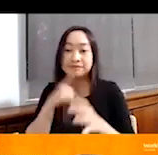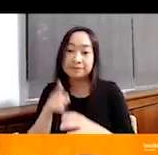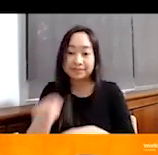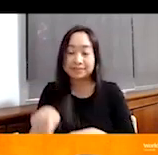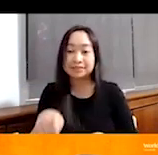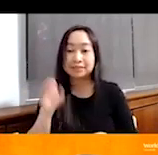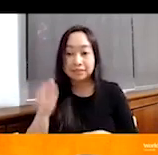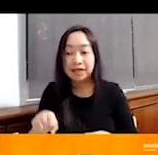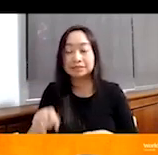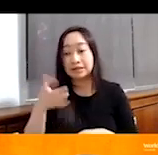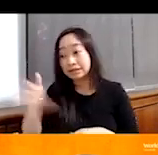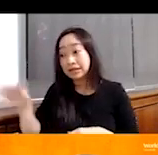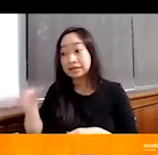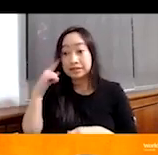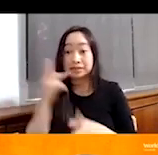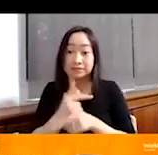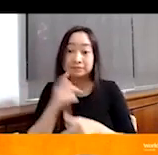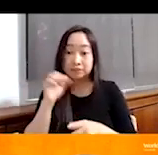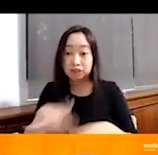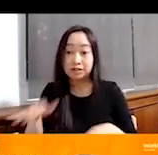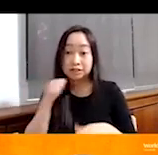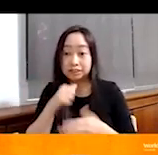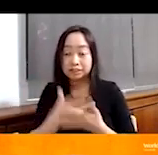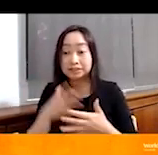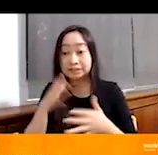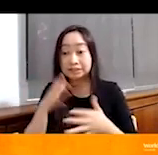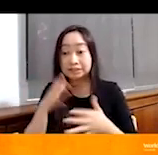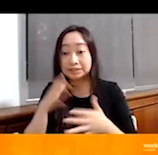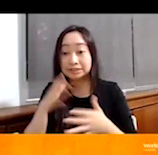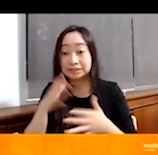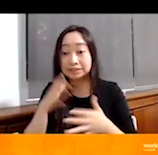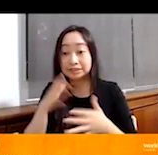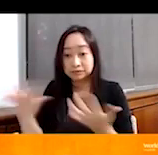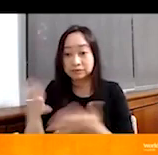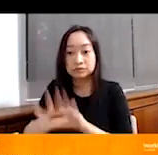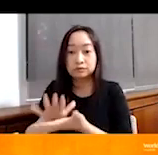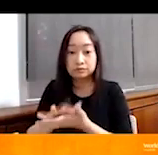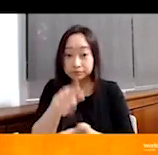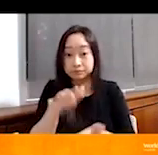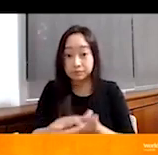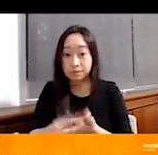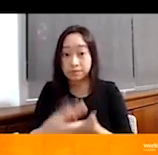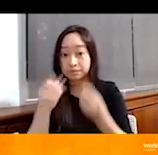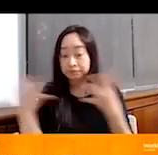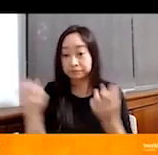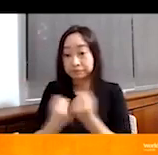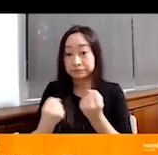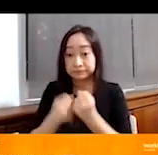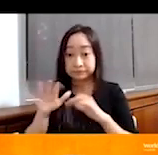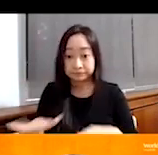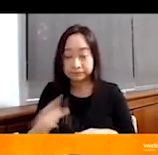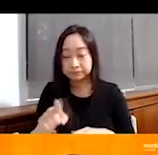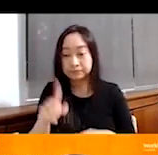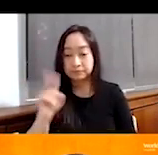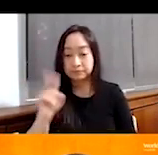I think it keeps them safe. And the other challenge is to the schools. So schools where we have a lot of sponsored children, it's in